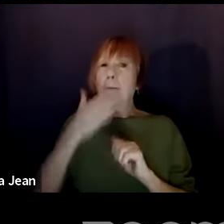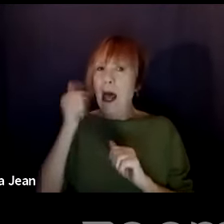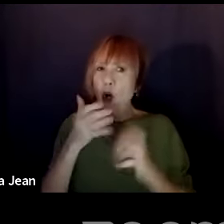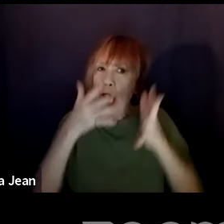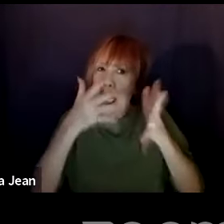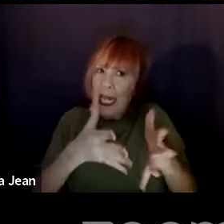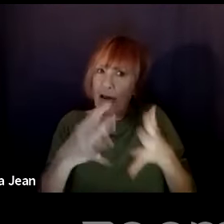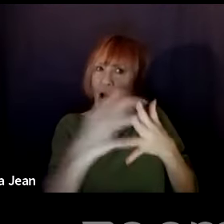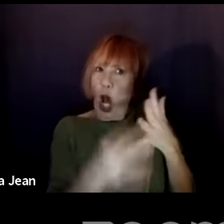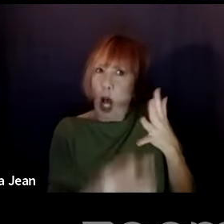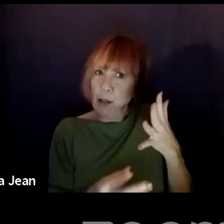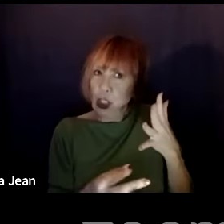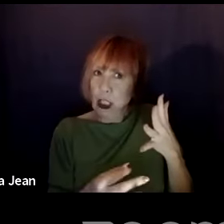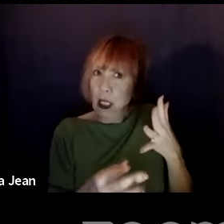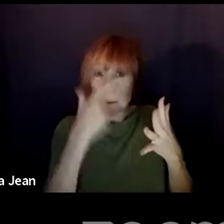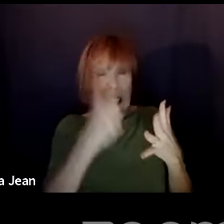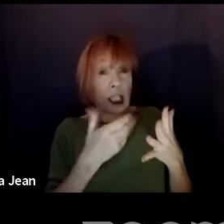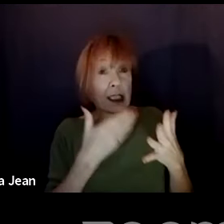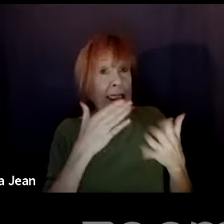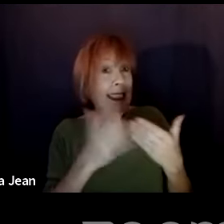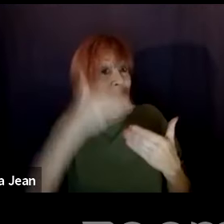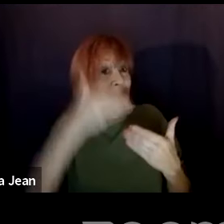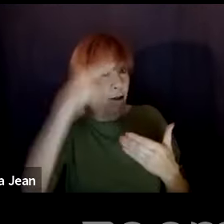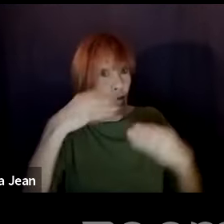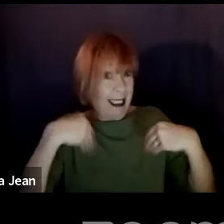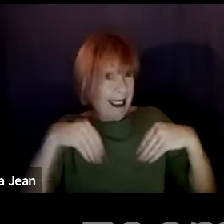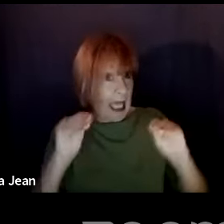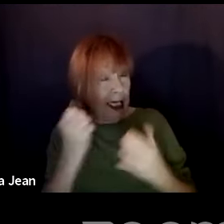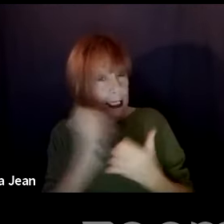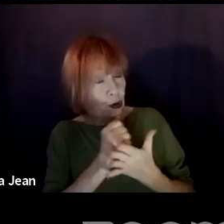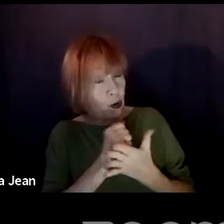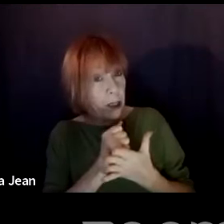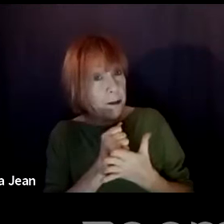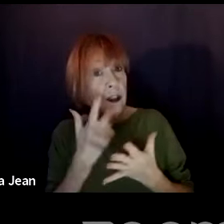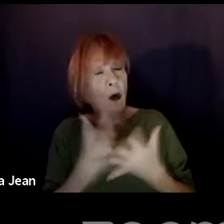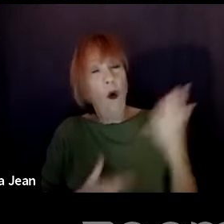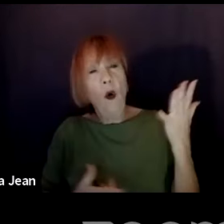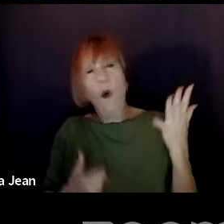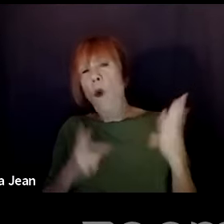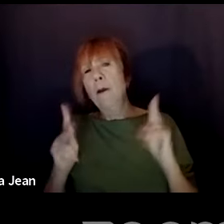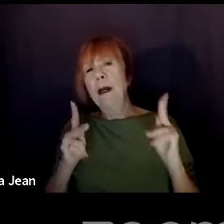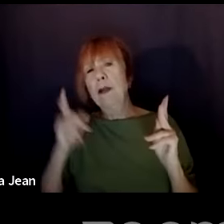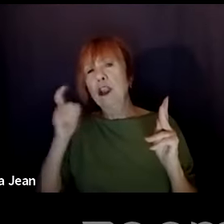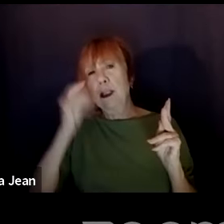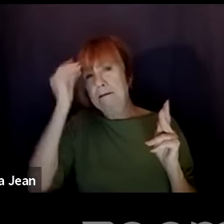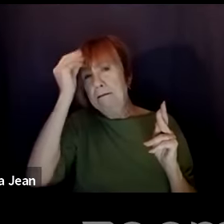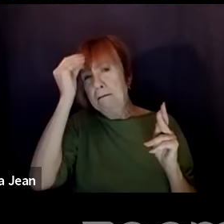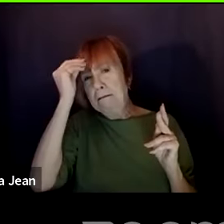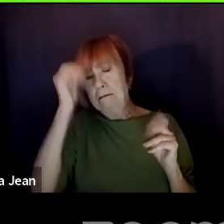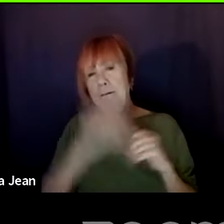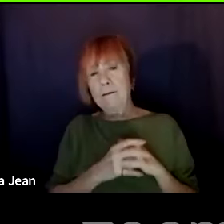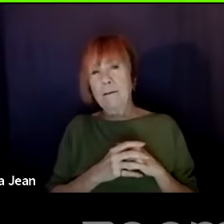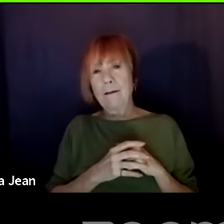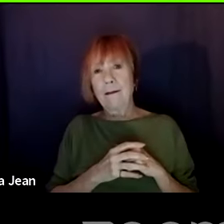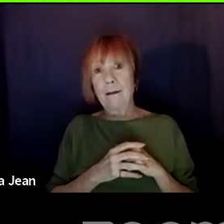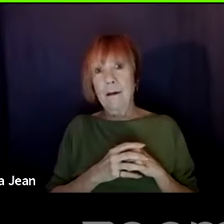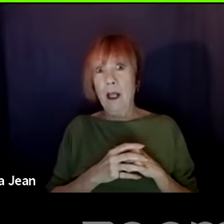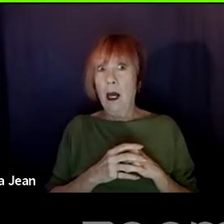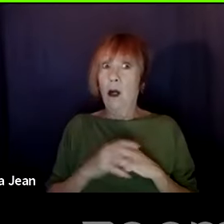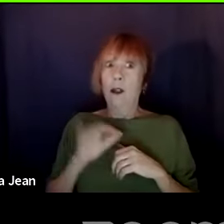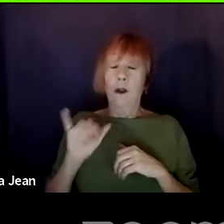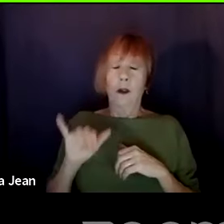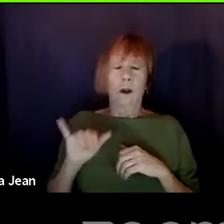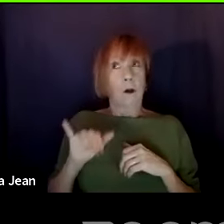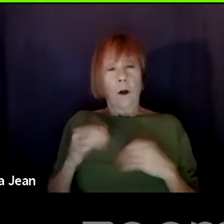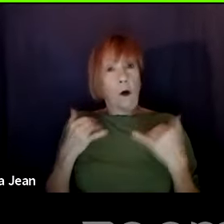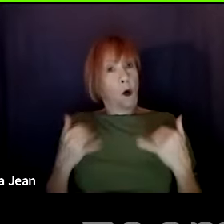ahead to, to selling the script. What's, what's a good headspace to be in for those choices? I think it's a really interesting time